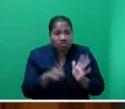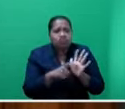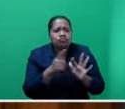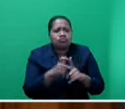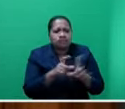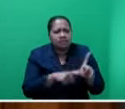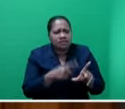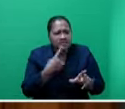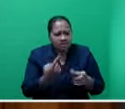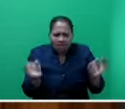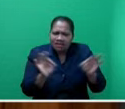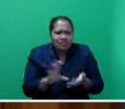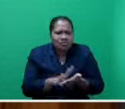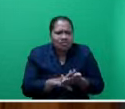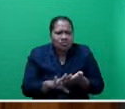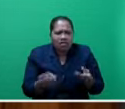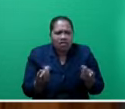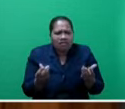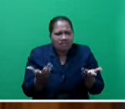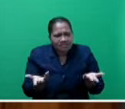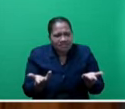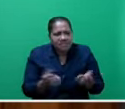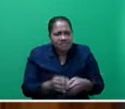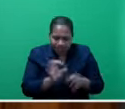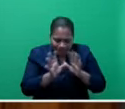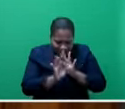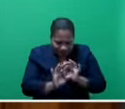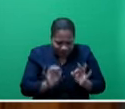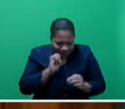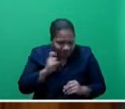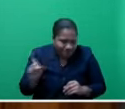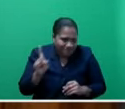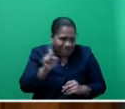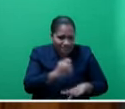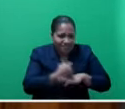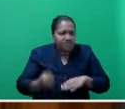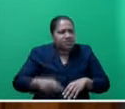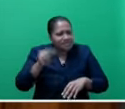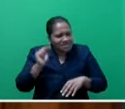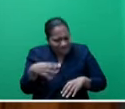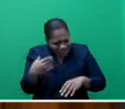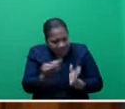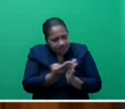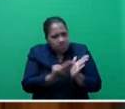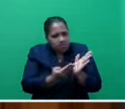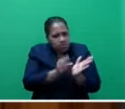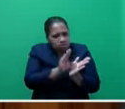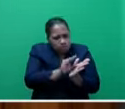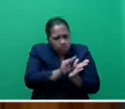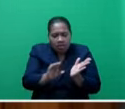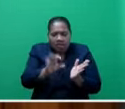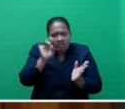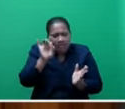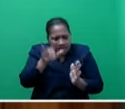yesterday without any dollar value. not the piecemeal attempts by the government that still sees a meagre budget allocation of less than 10